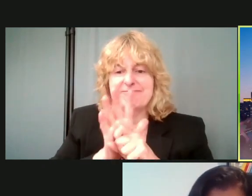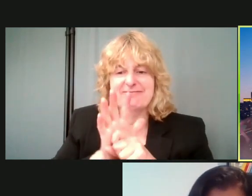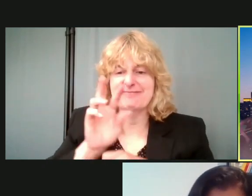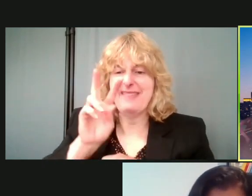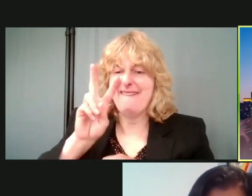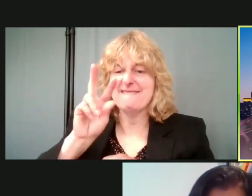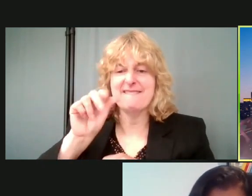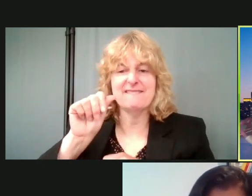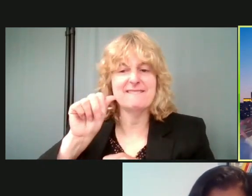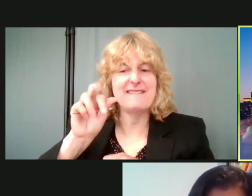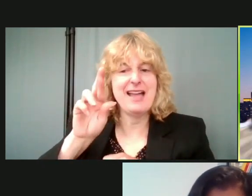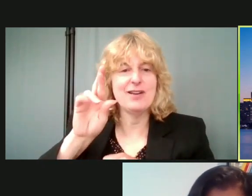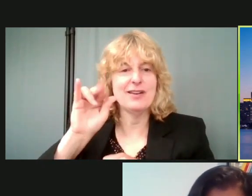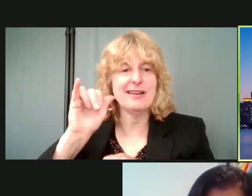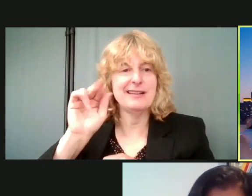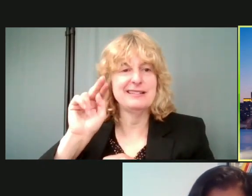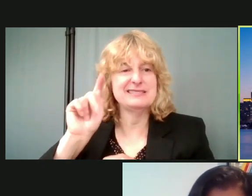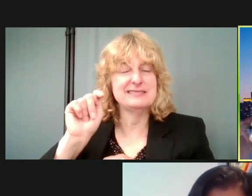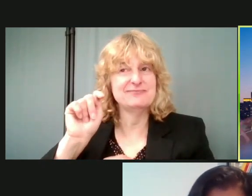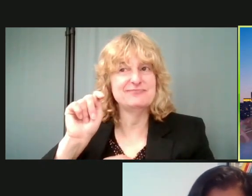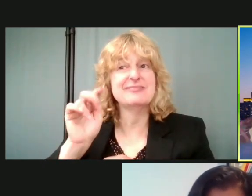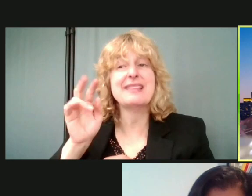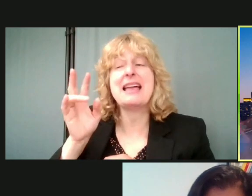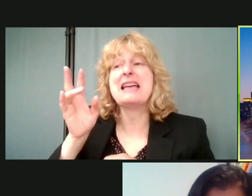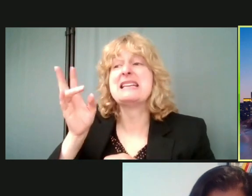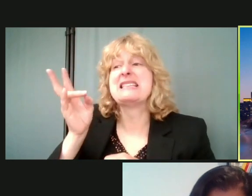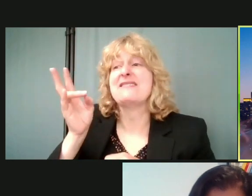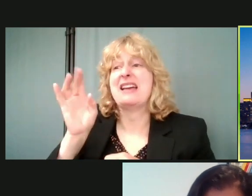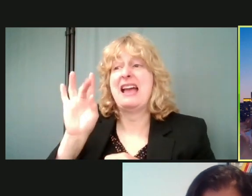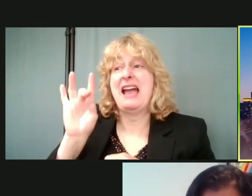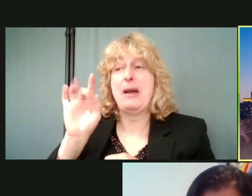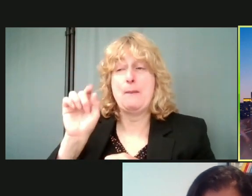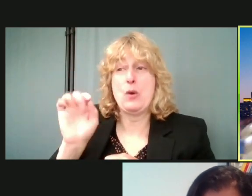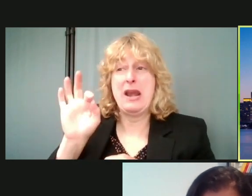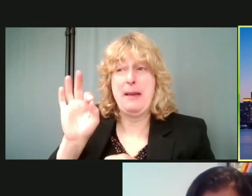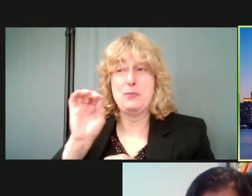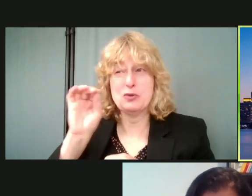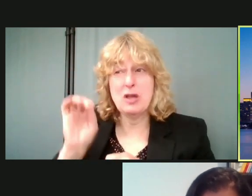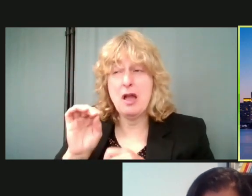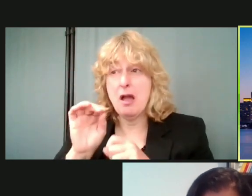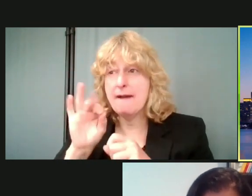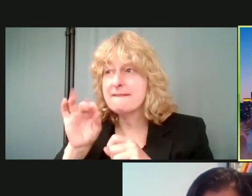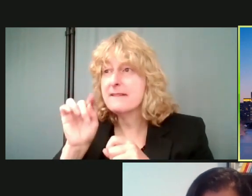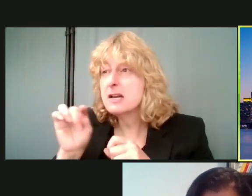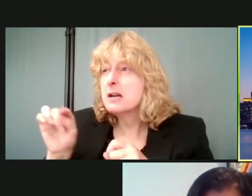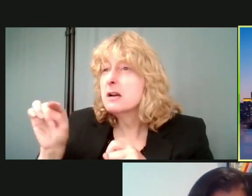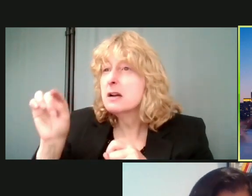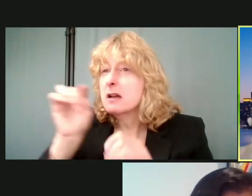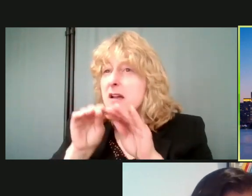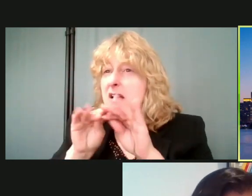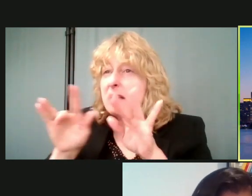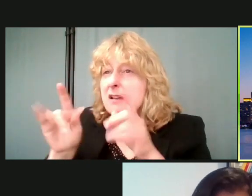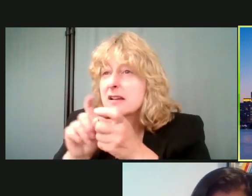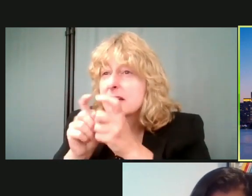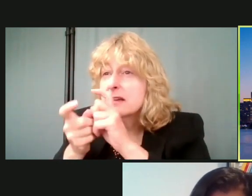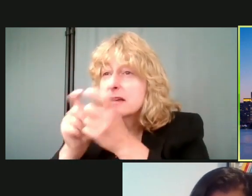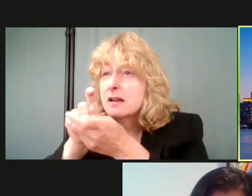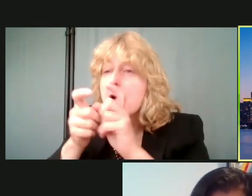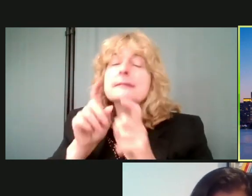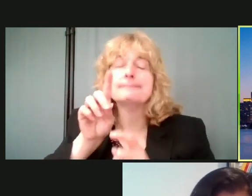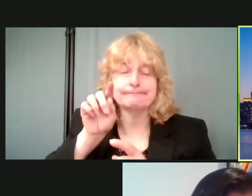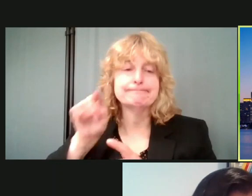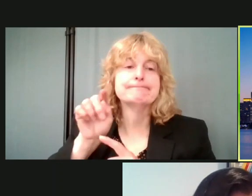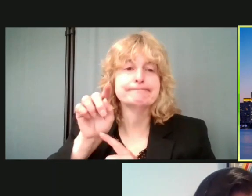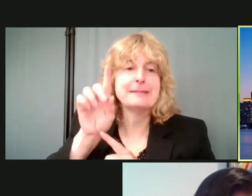78.9% of that is Delta. So, that's a concern. So, because Delta